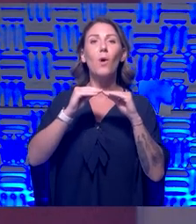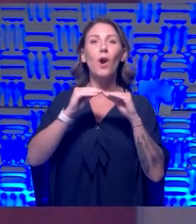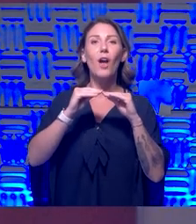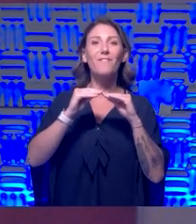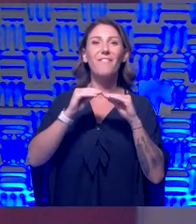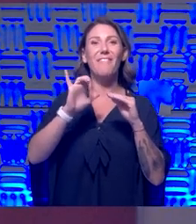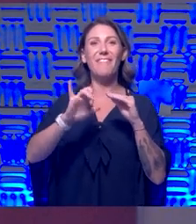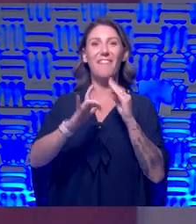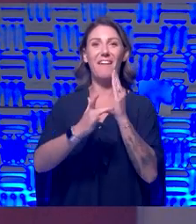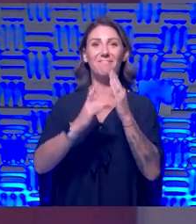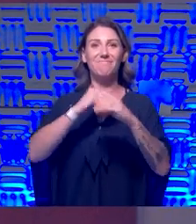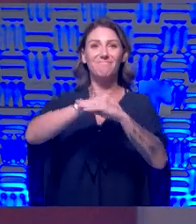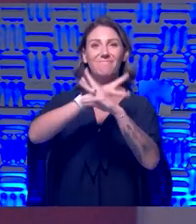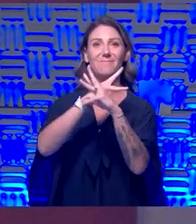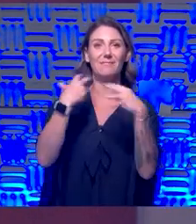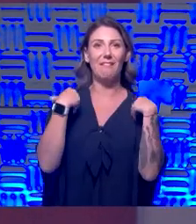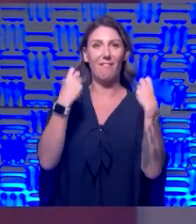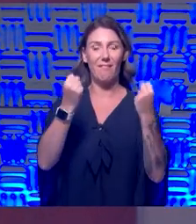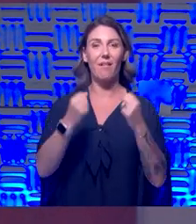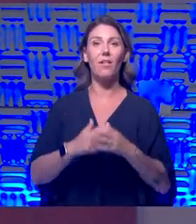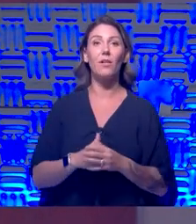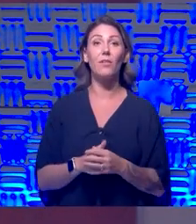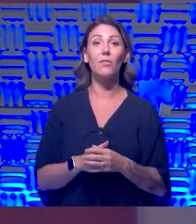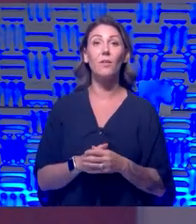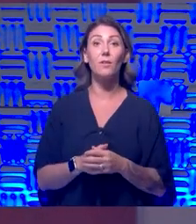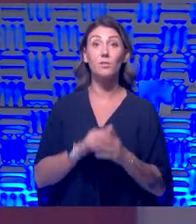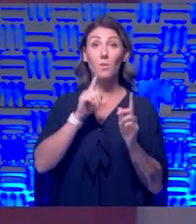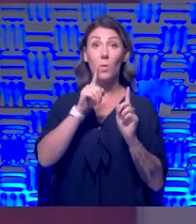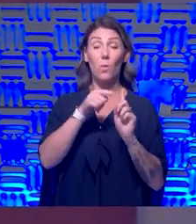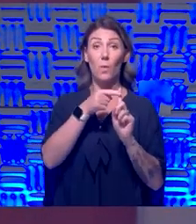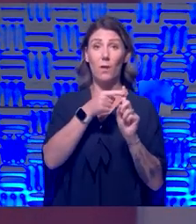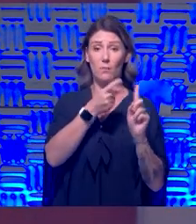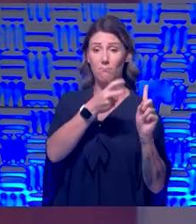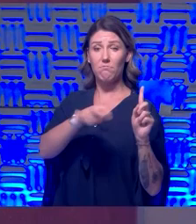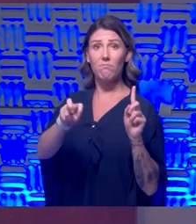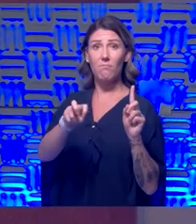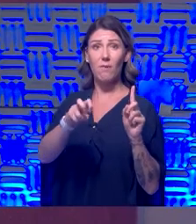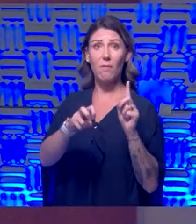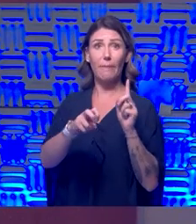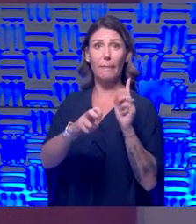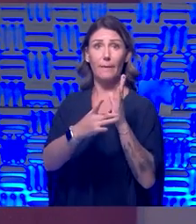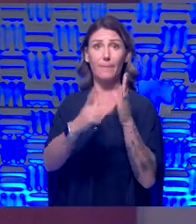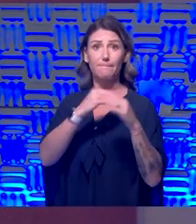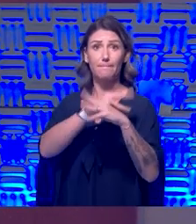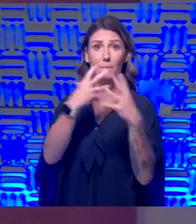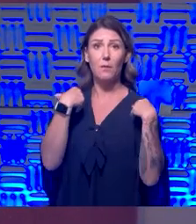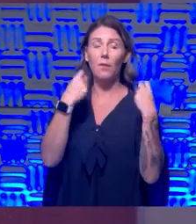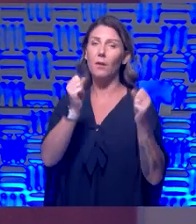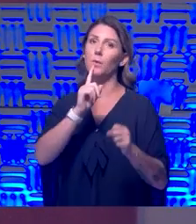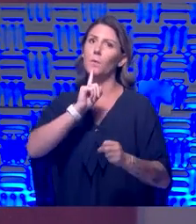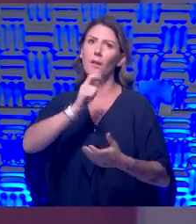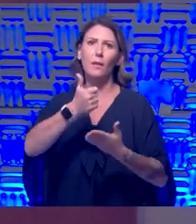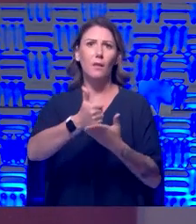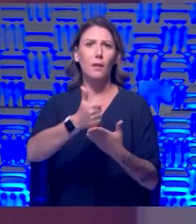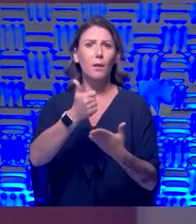And, you the good news is that that move to telehealth has really been helpful. We're finding, um, you know,